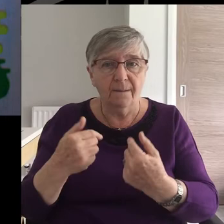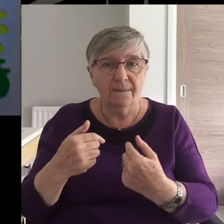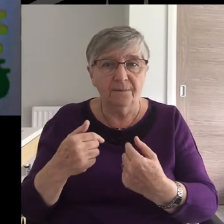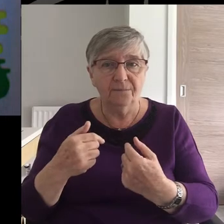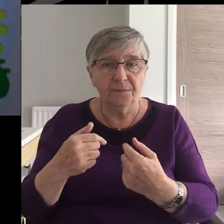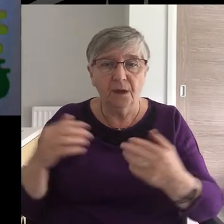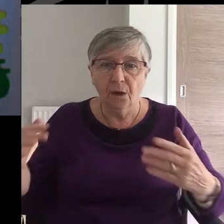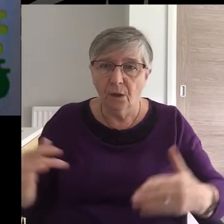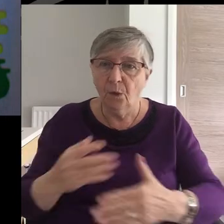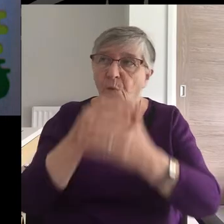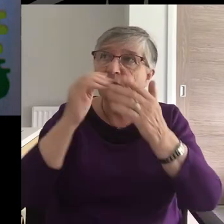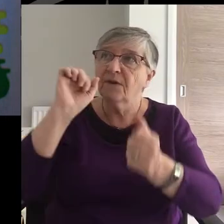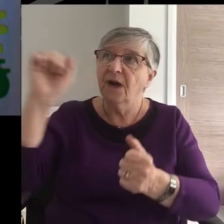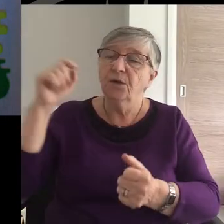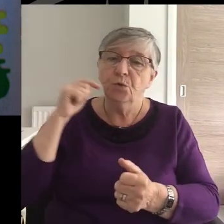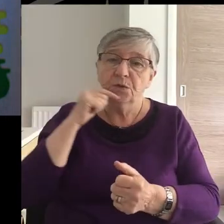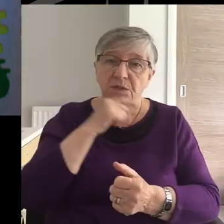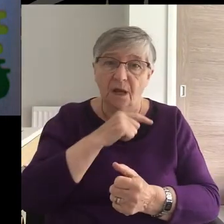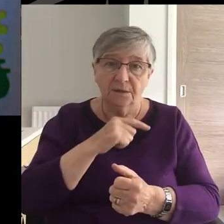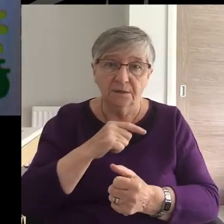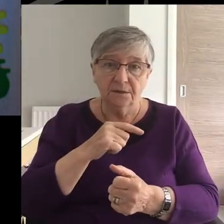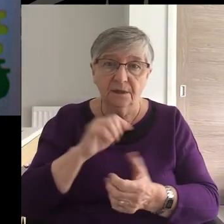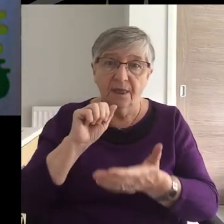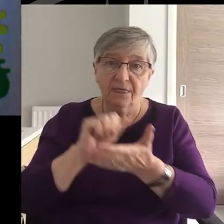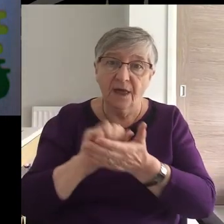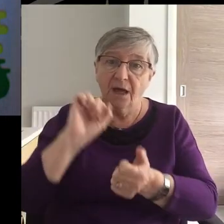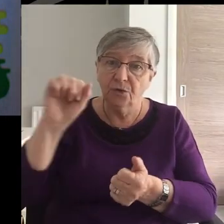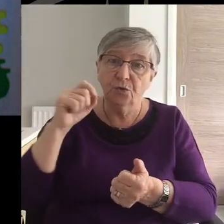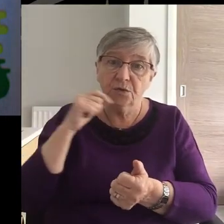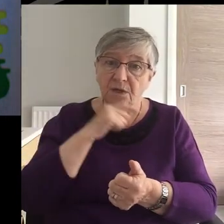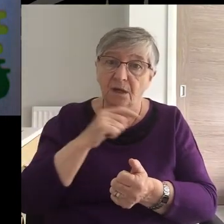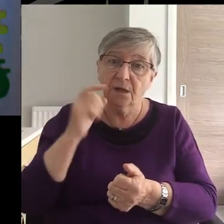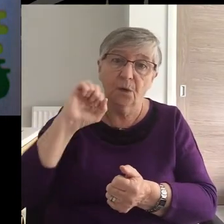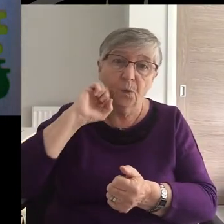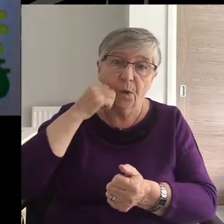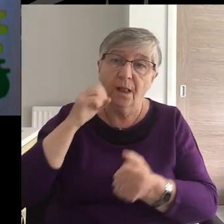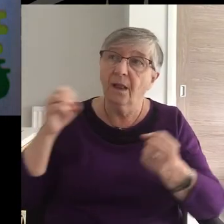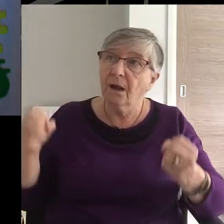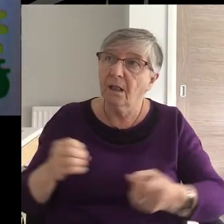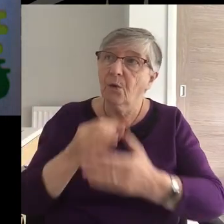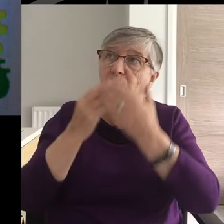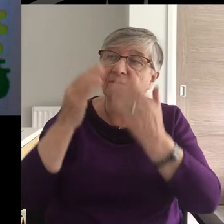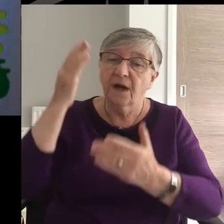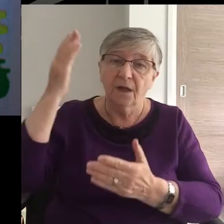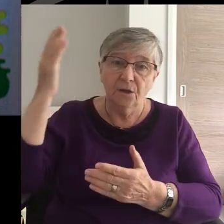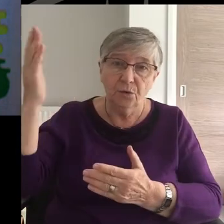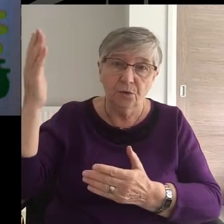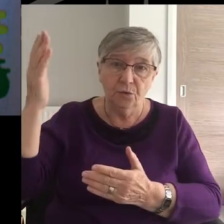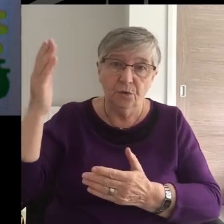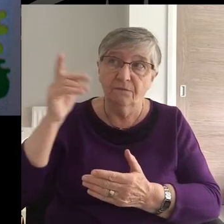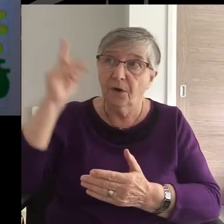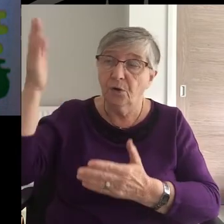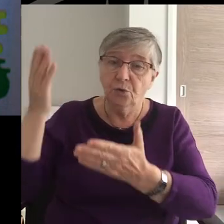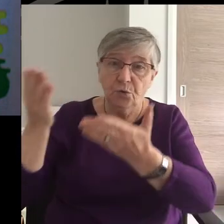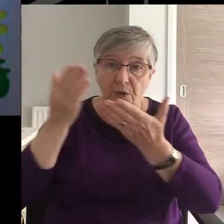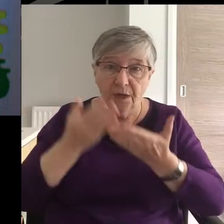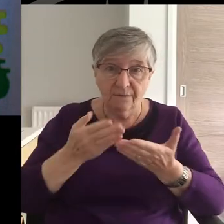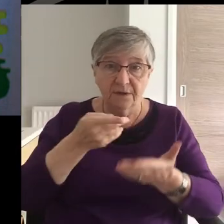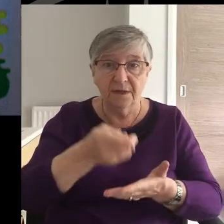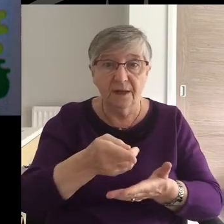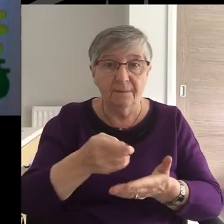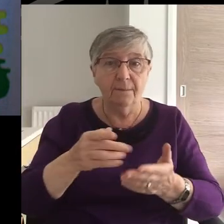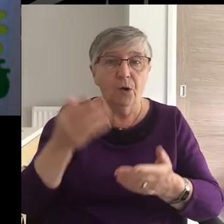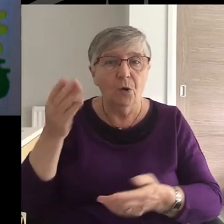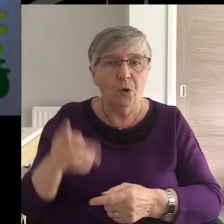Glorify your Son, that your Son may glorify you. For you granted him authority